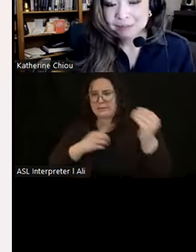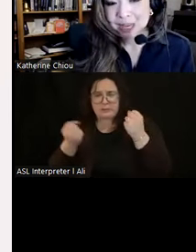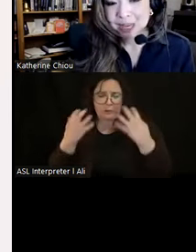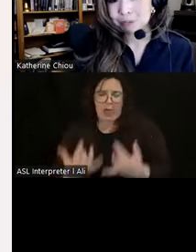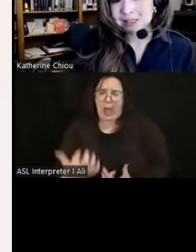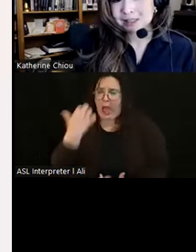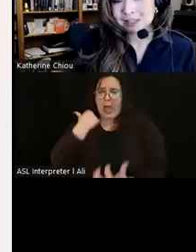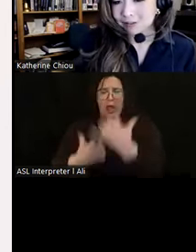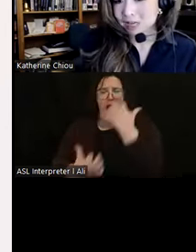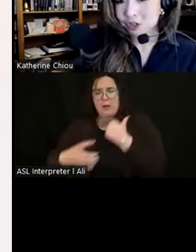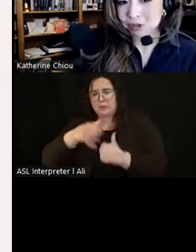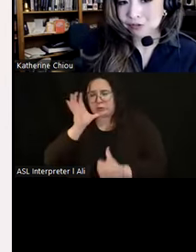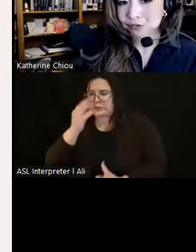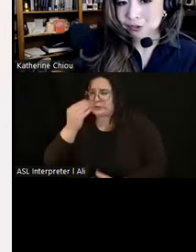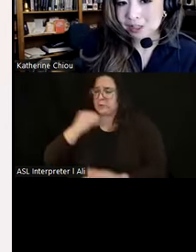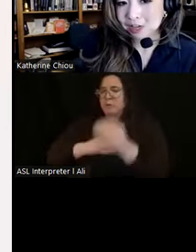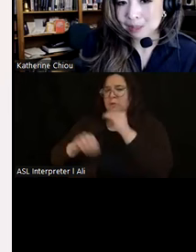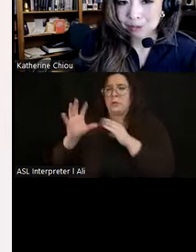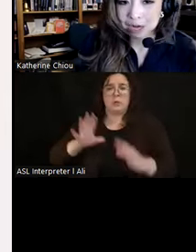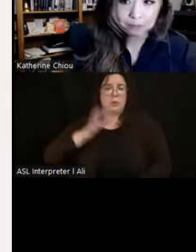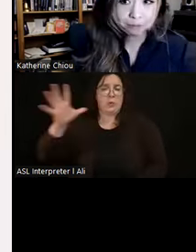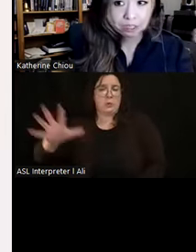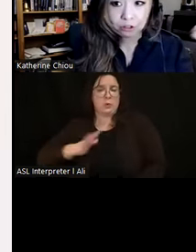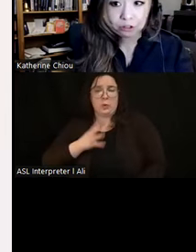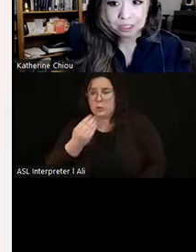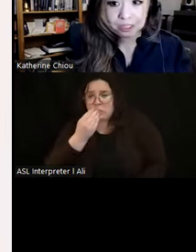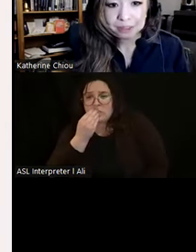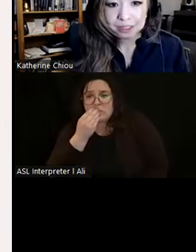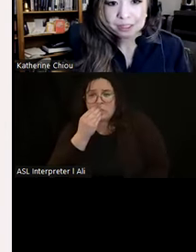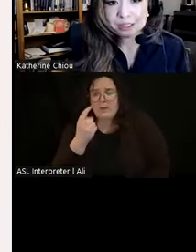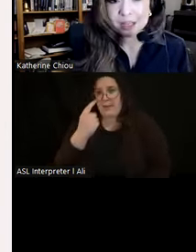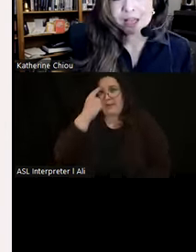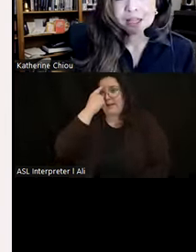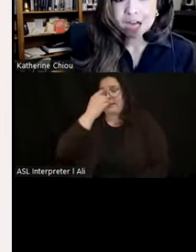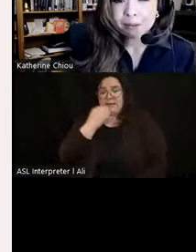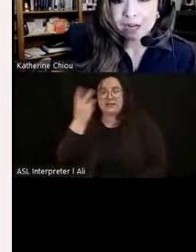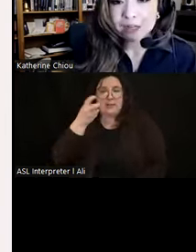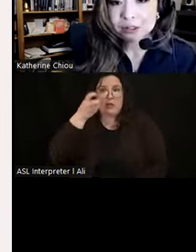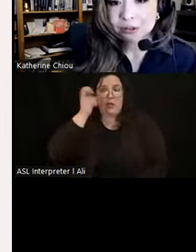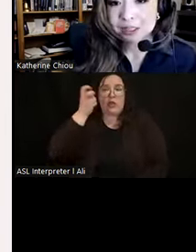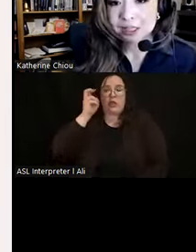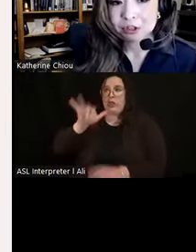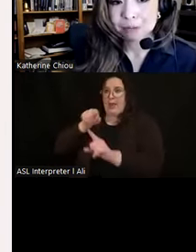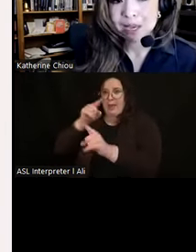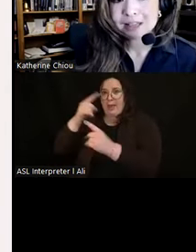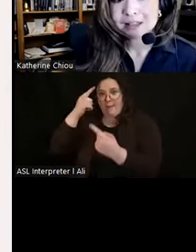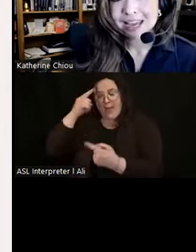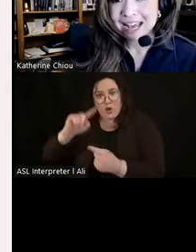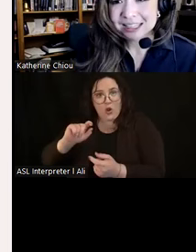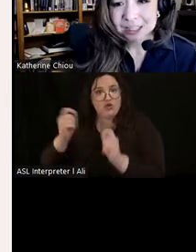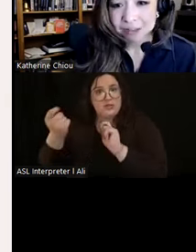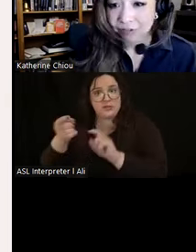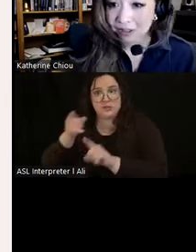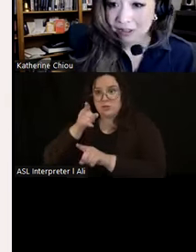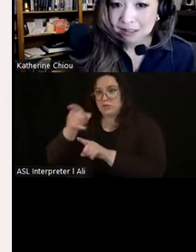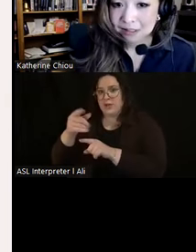drink and the presence of luxury foodstuffs and perhaps mind-altering substances, the commoner household at Saro Japan had